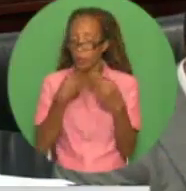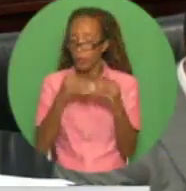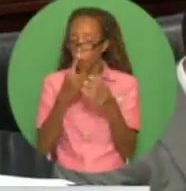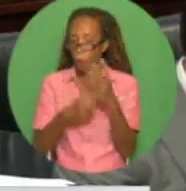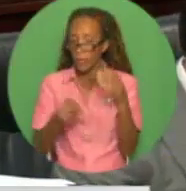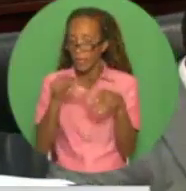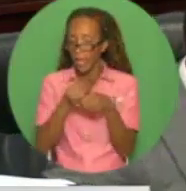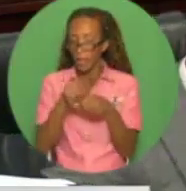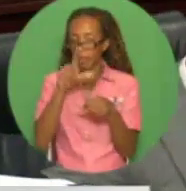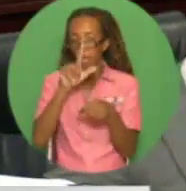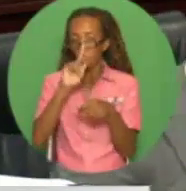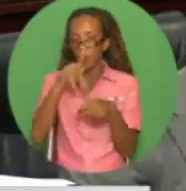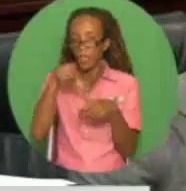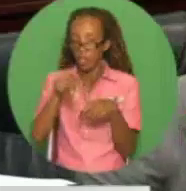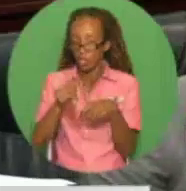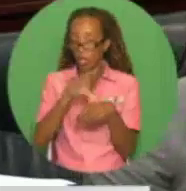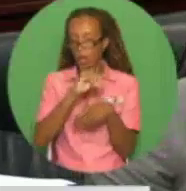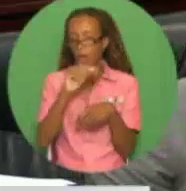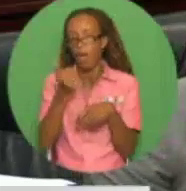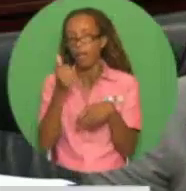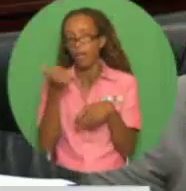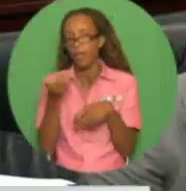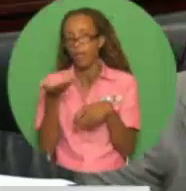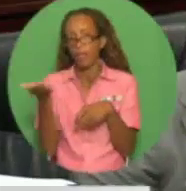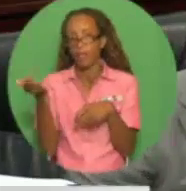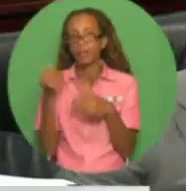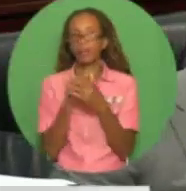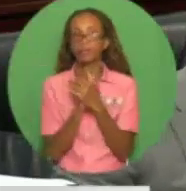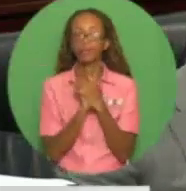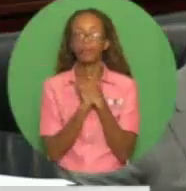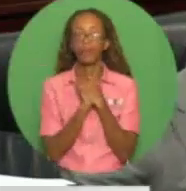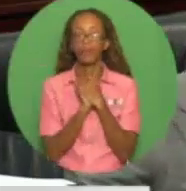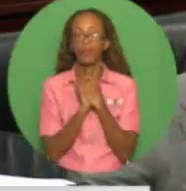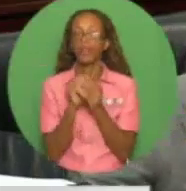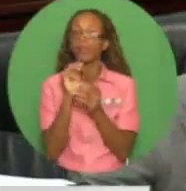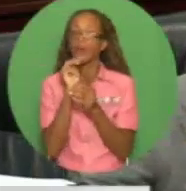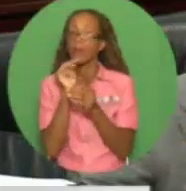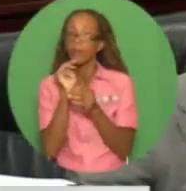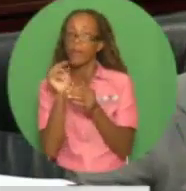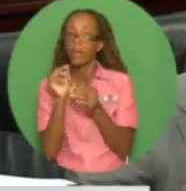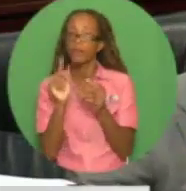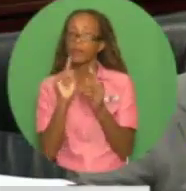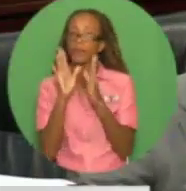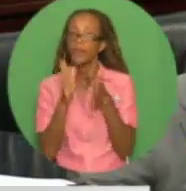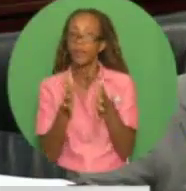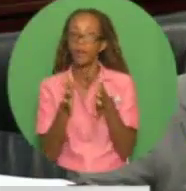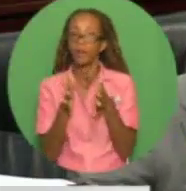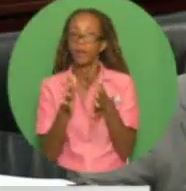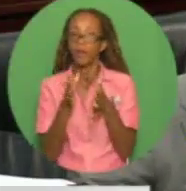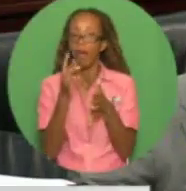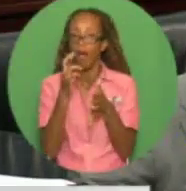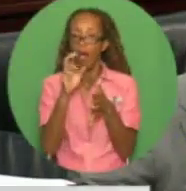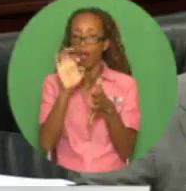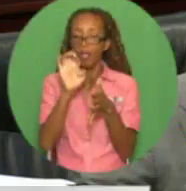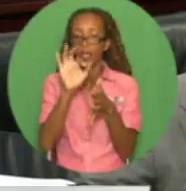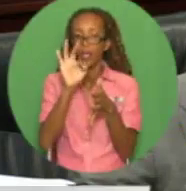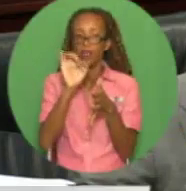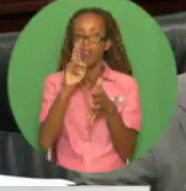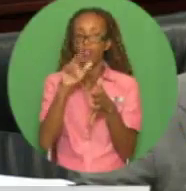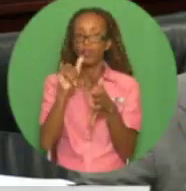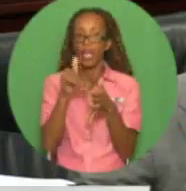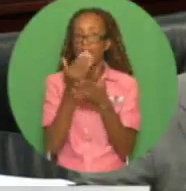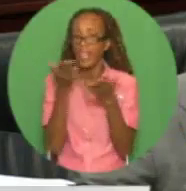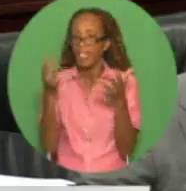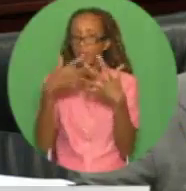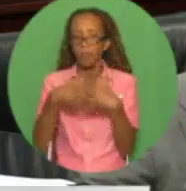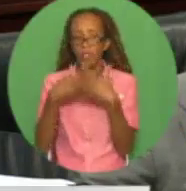and other derived and refined products. Madam Speaker, the refining assets will now be put in a